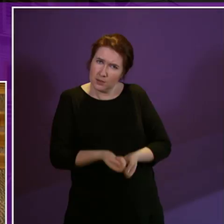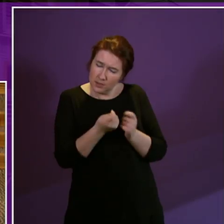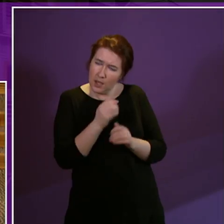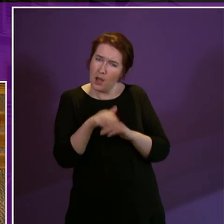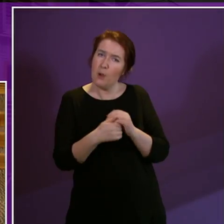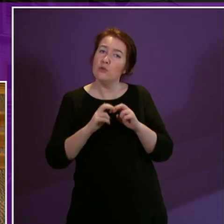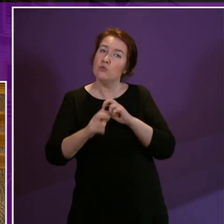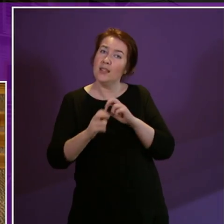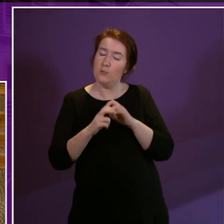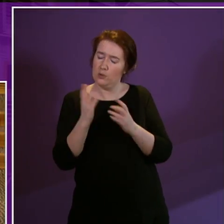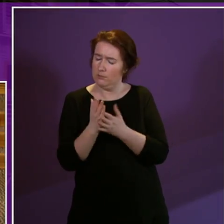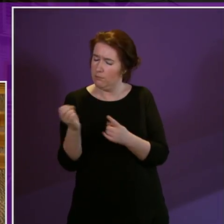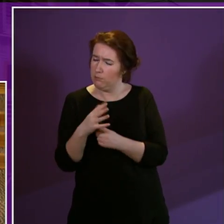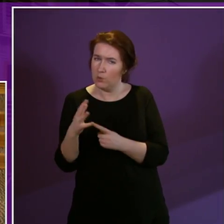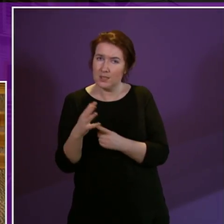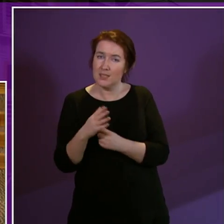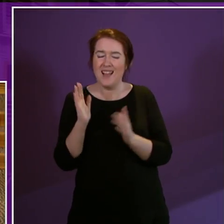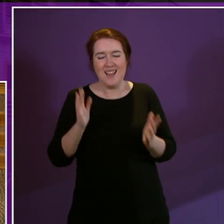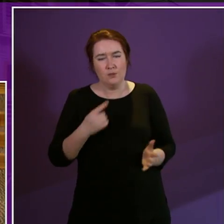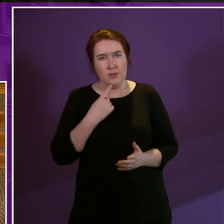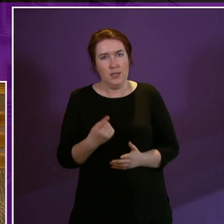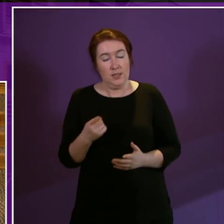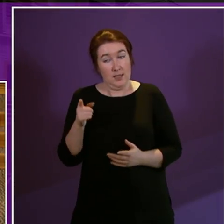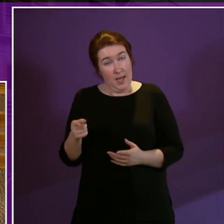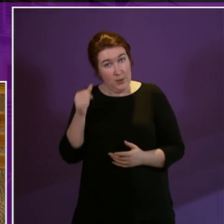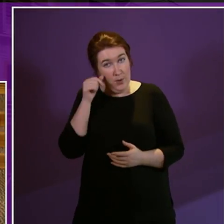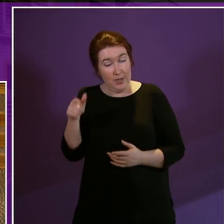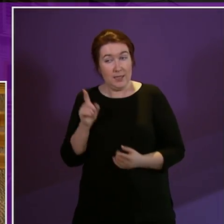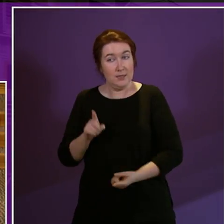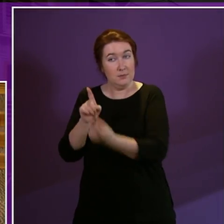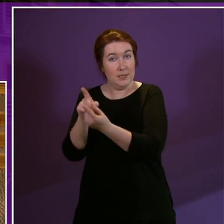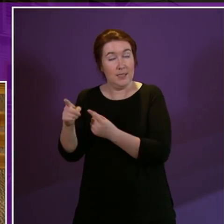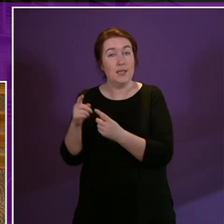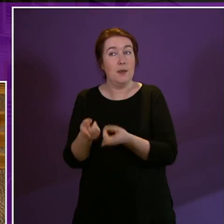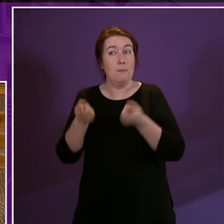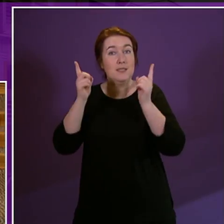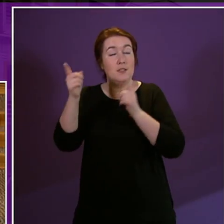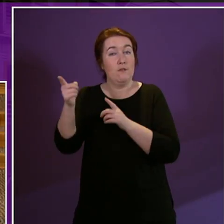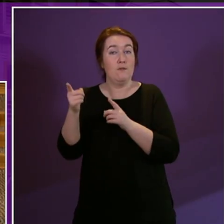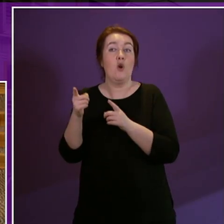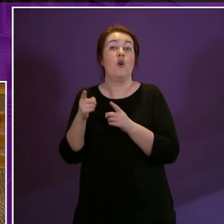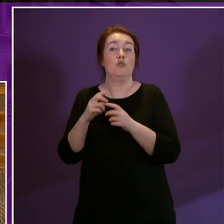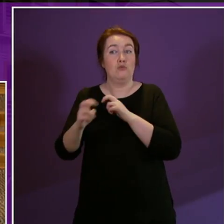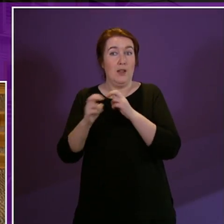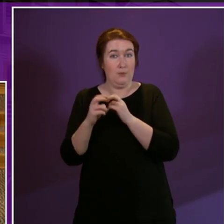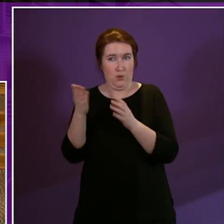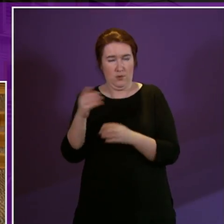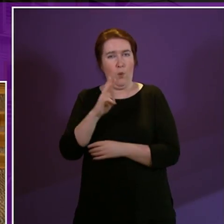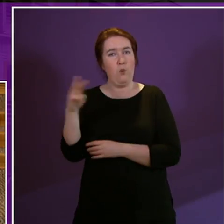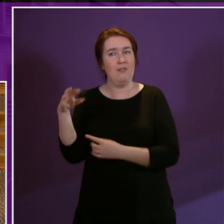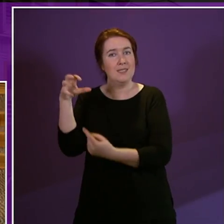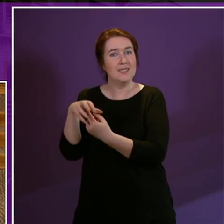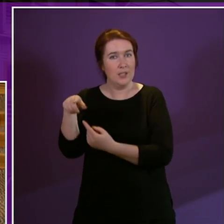transport are very important and I have to say given that he is meeting the Minister for Transport at Waverley I think he can take it